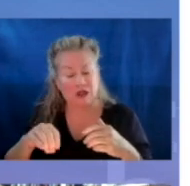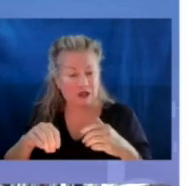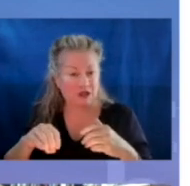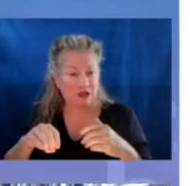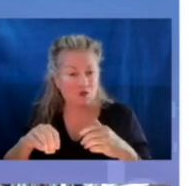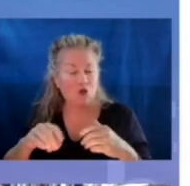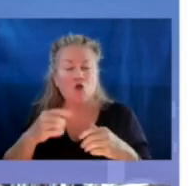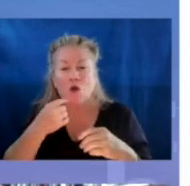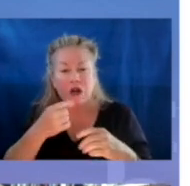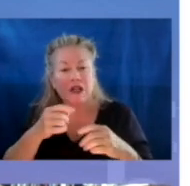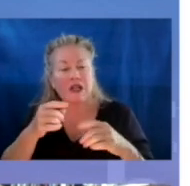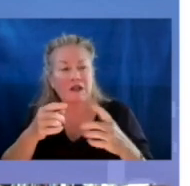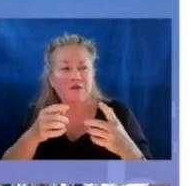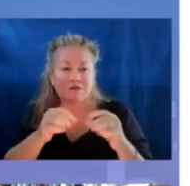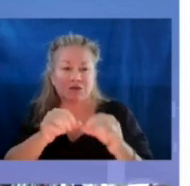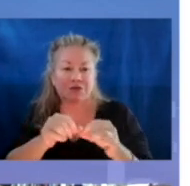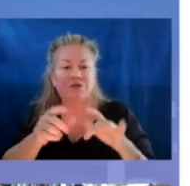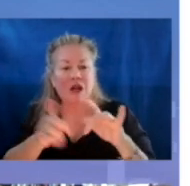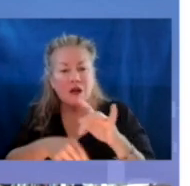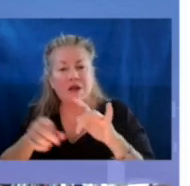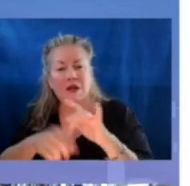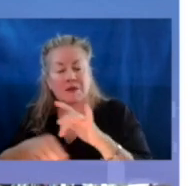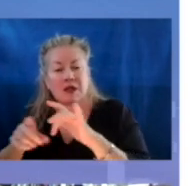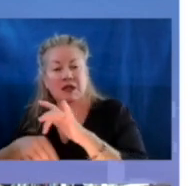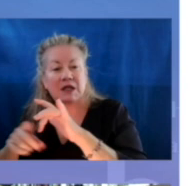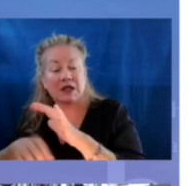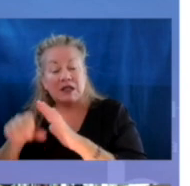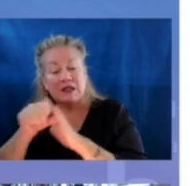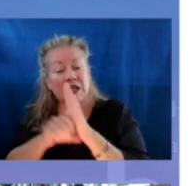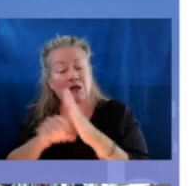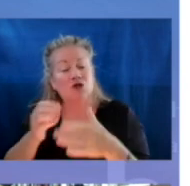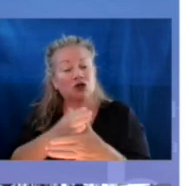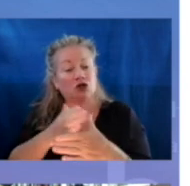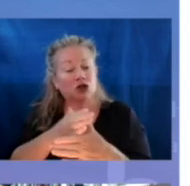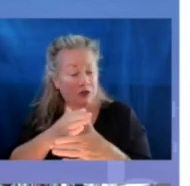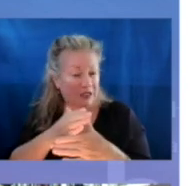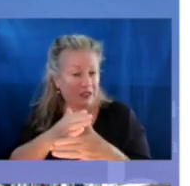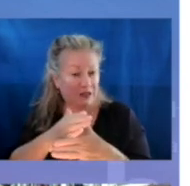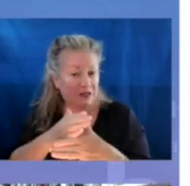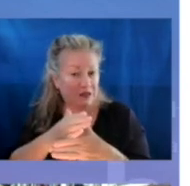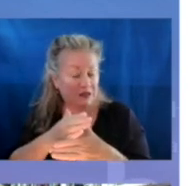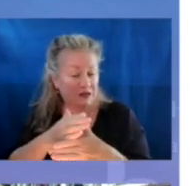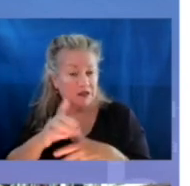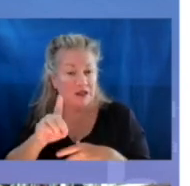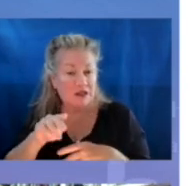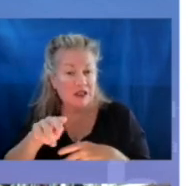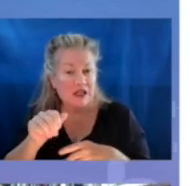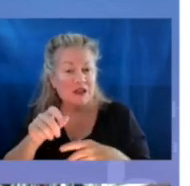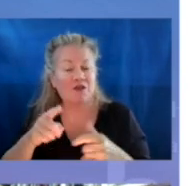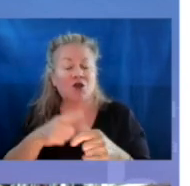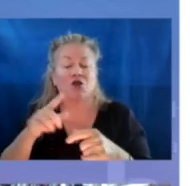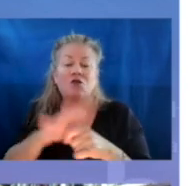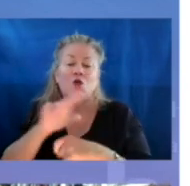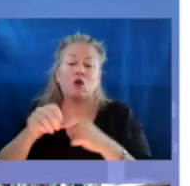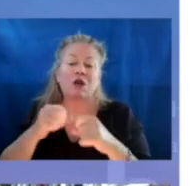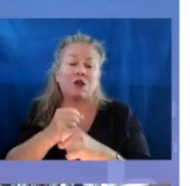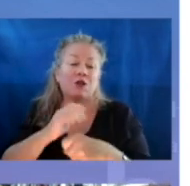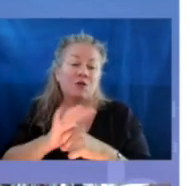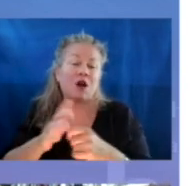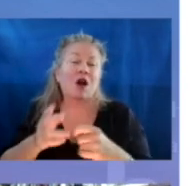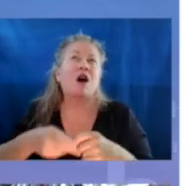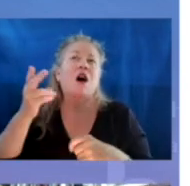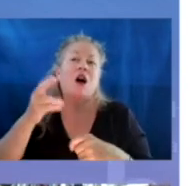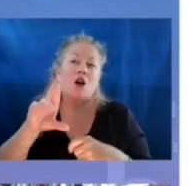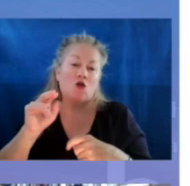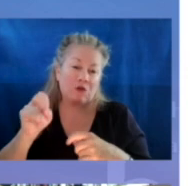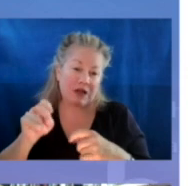were chronically absent, and for the states who are sharing their data from the first full year of the pandemic, we see even higher rates of chronic